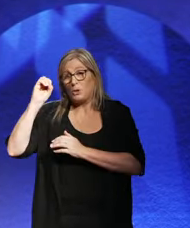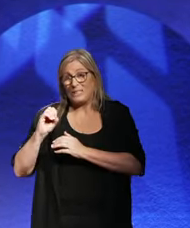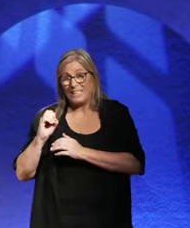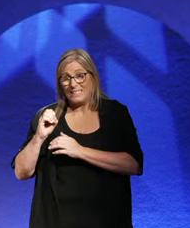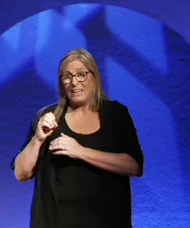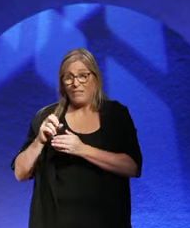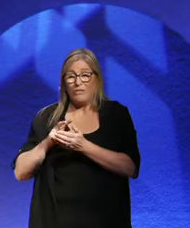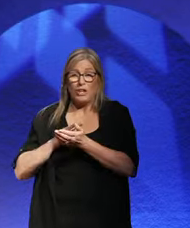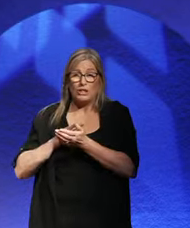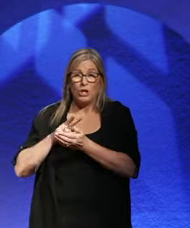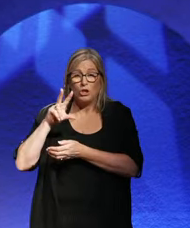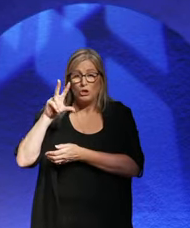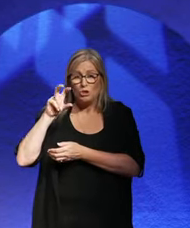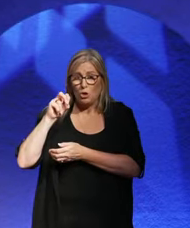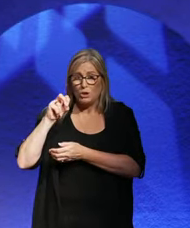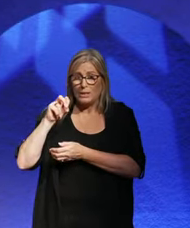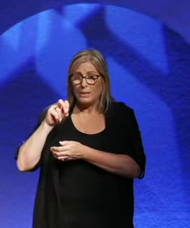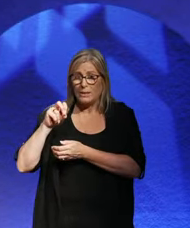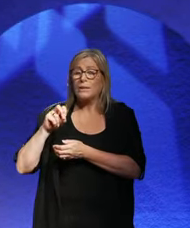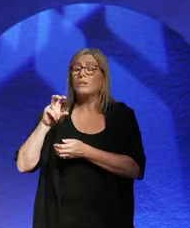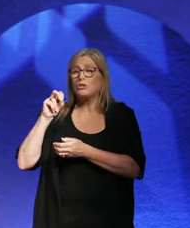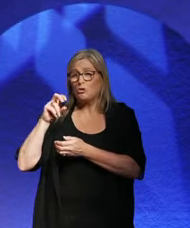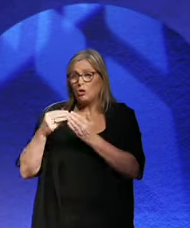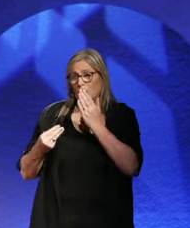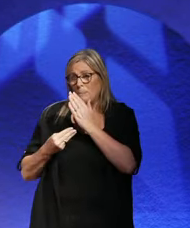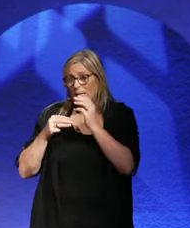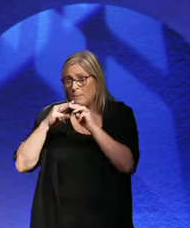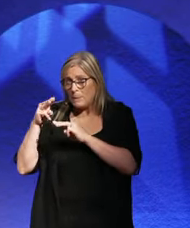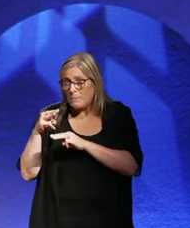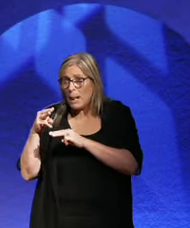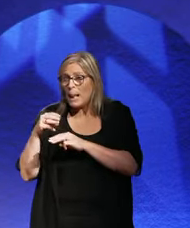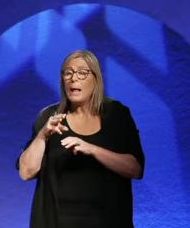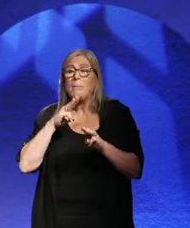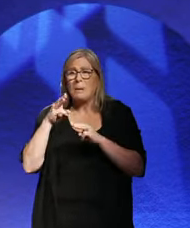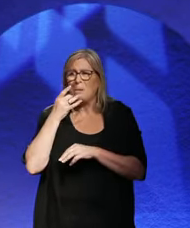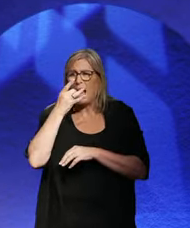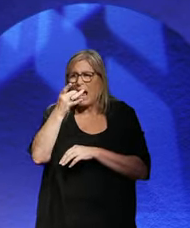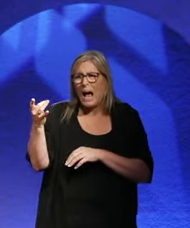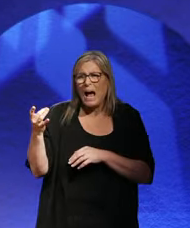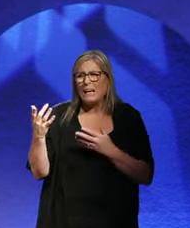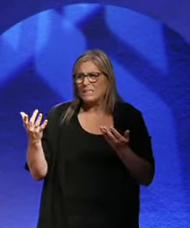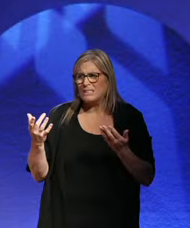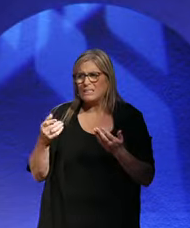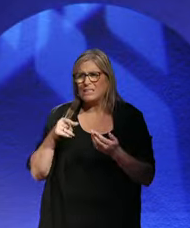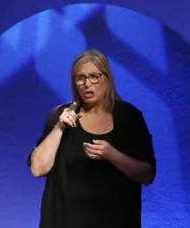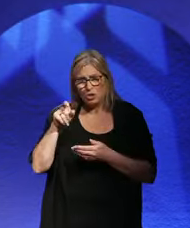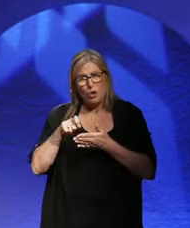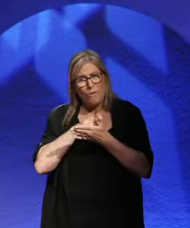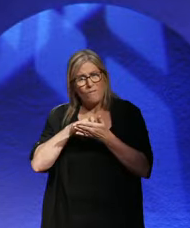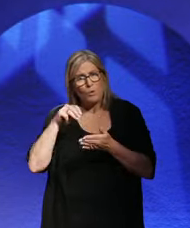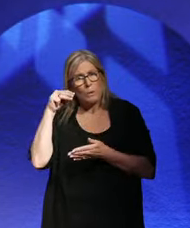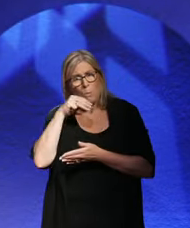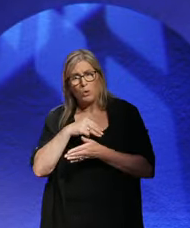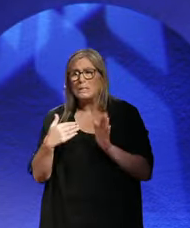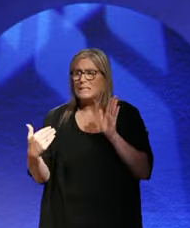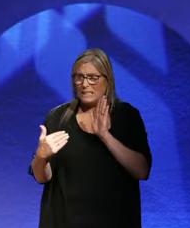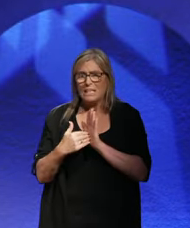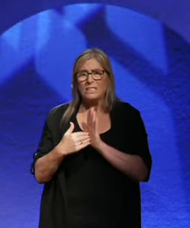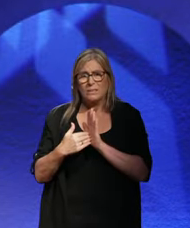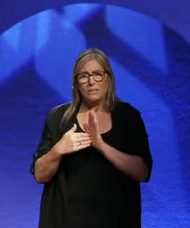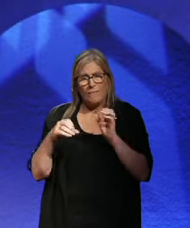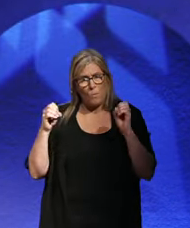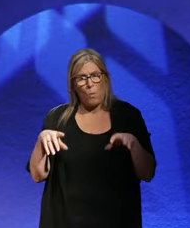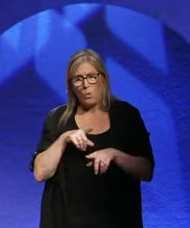million people. And people ask you, you know, people will ask you, you know, what does your vote count? Yes, it does.